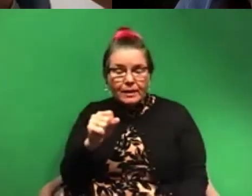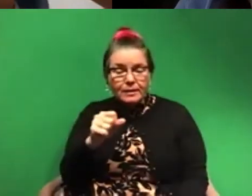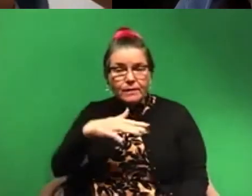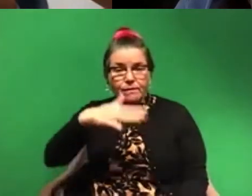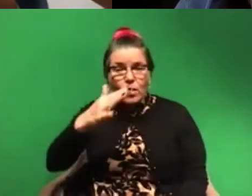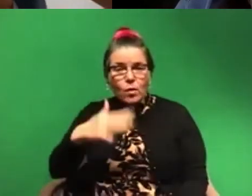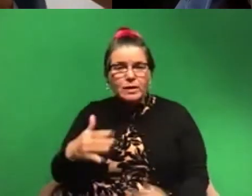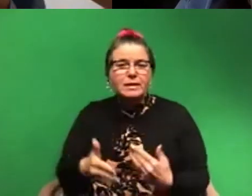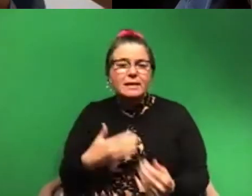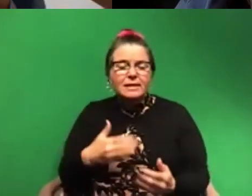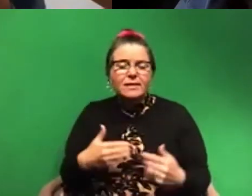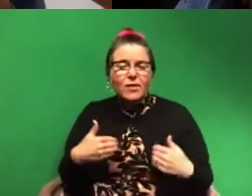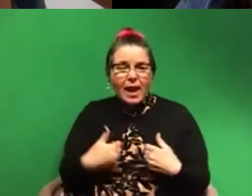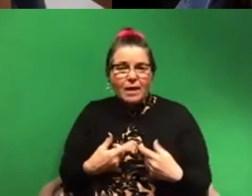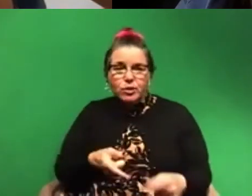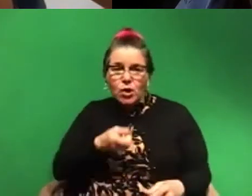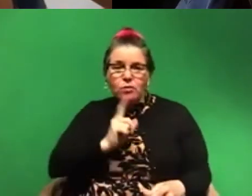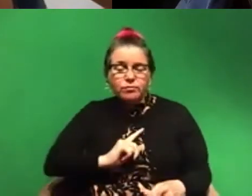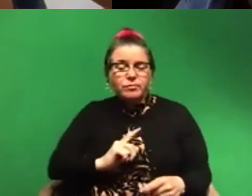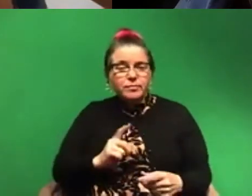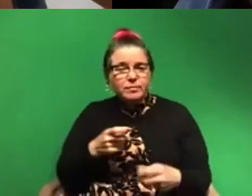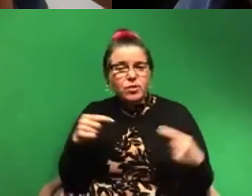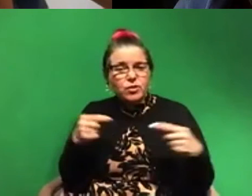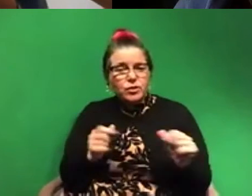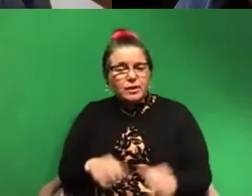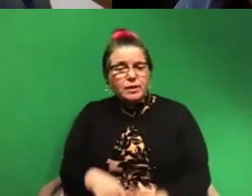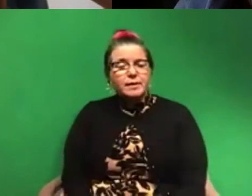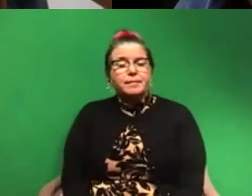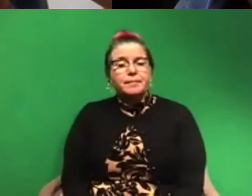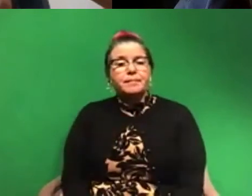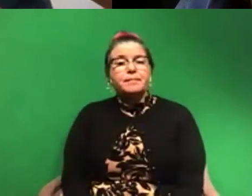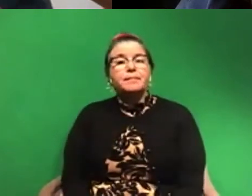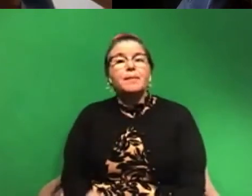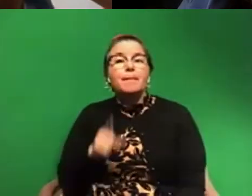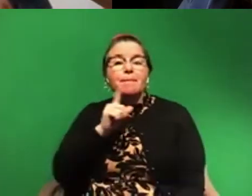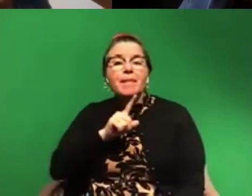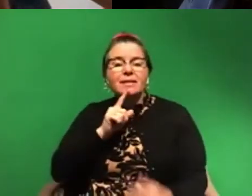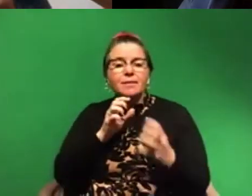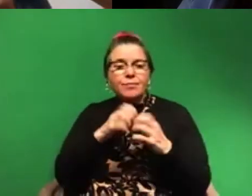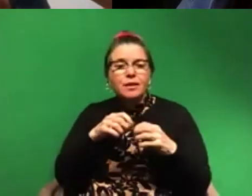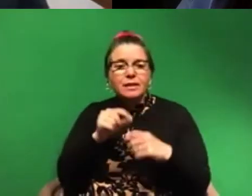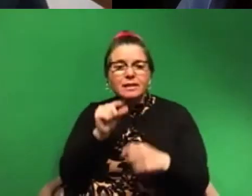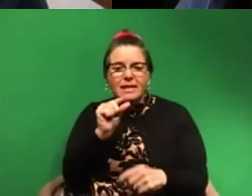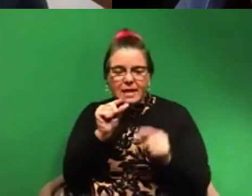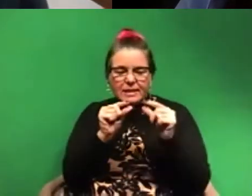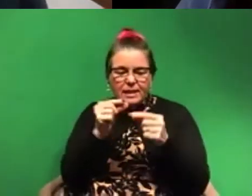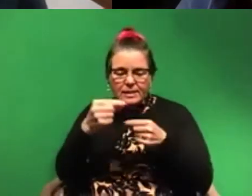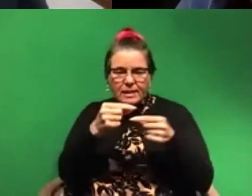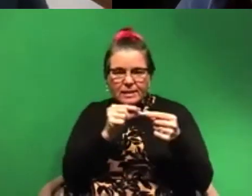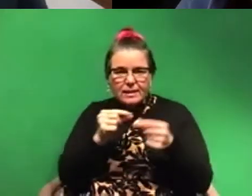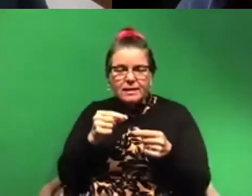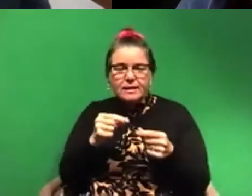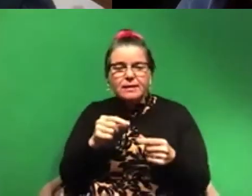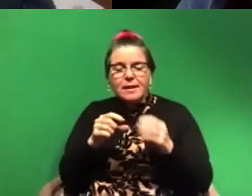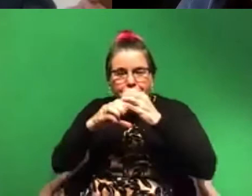easy for organisms to eat and that can be really harmful for them. Um, and when plastic breaks down into tiny, tiny, tiny particles, microscopic